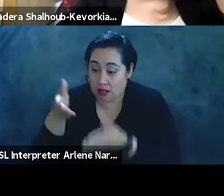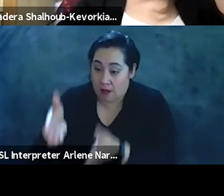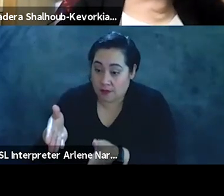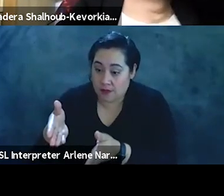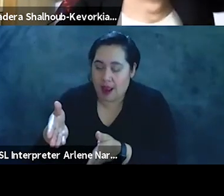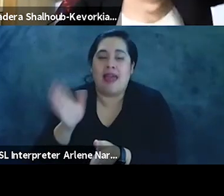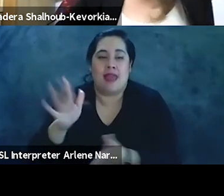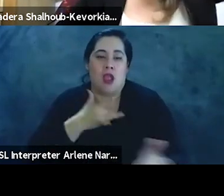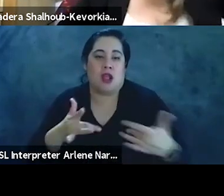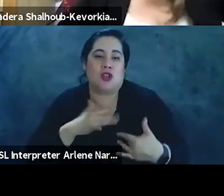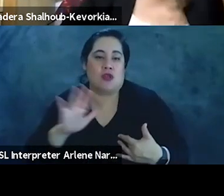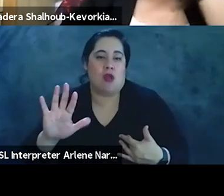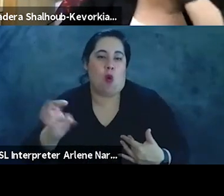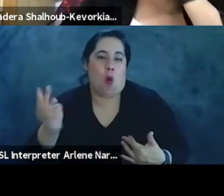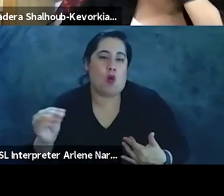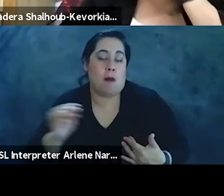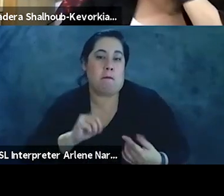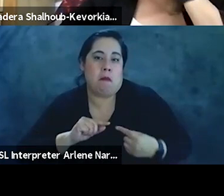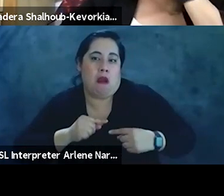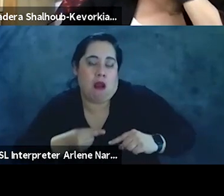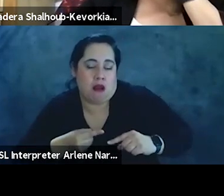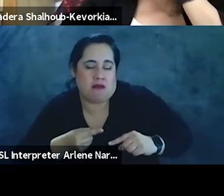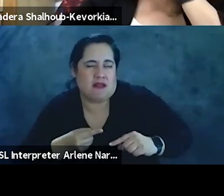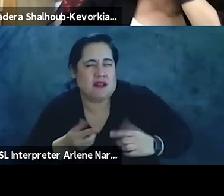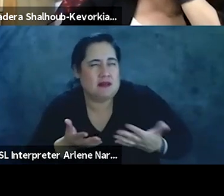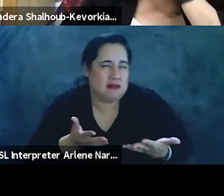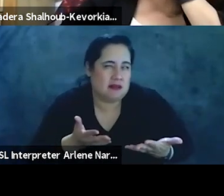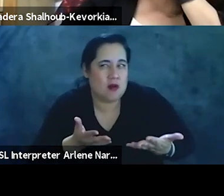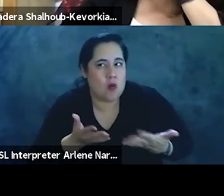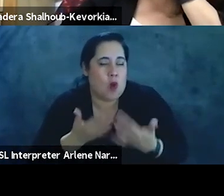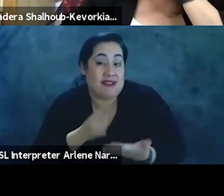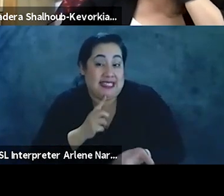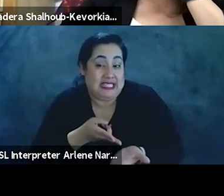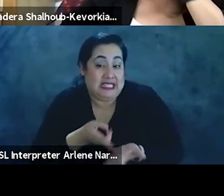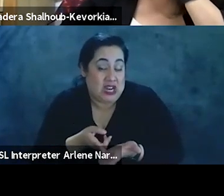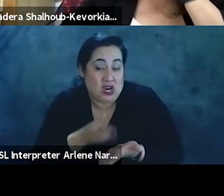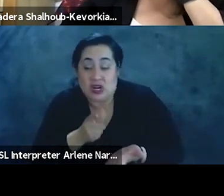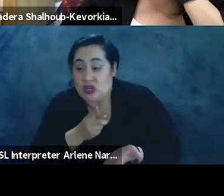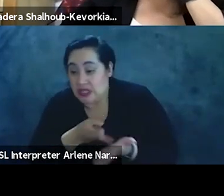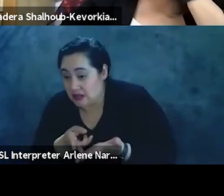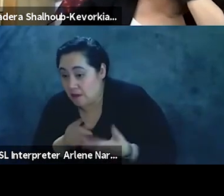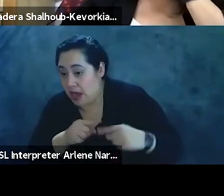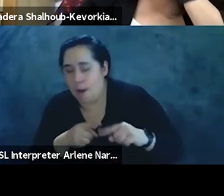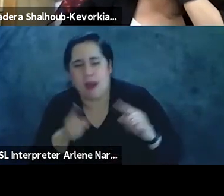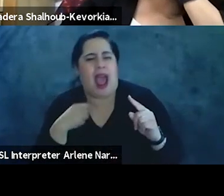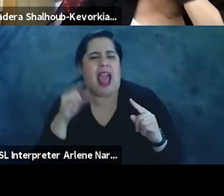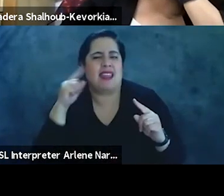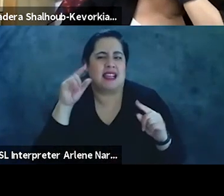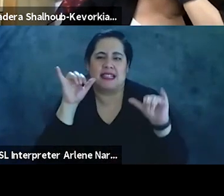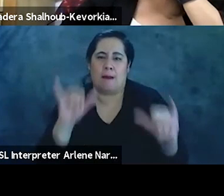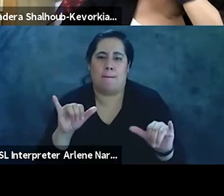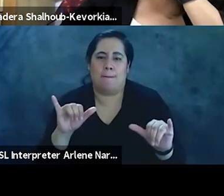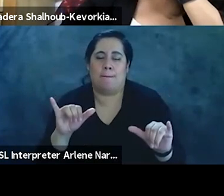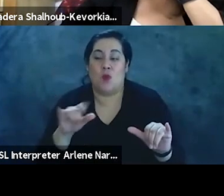they're concerned with their own pain, whatever true, or mean, sincere or insincere pain. But I put that in the same category as